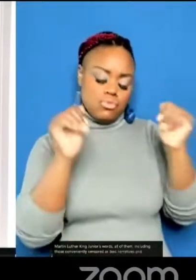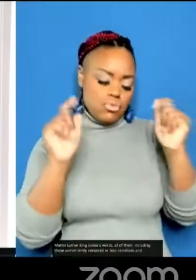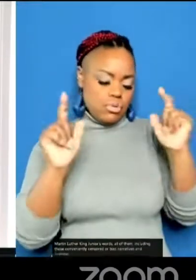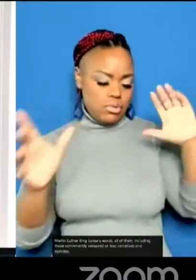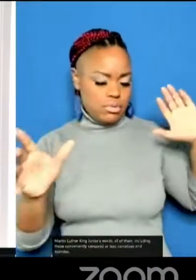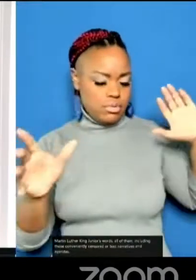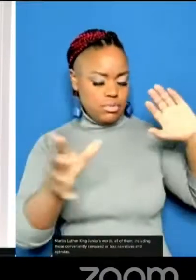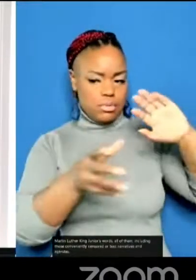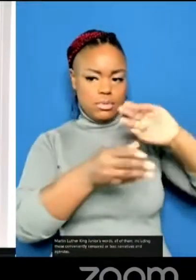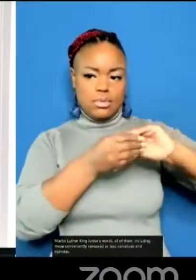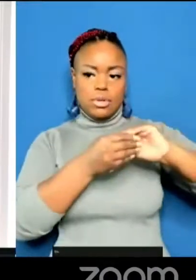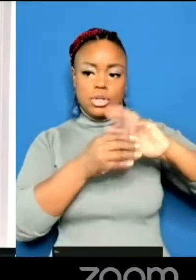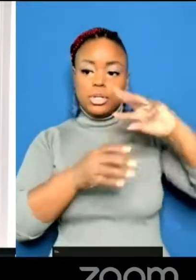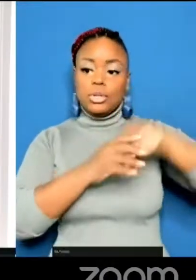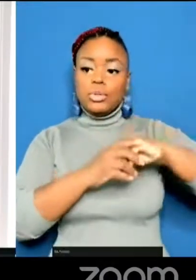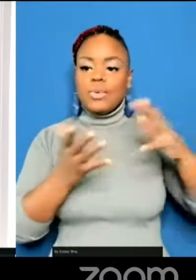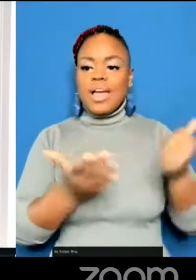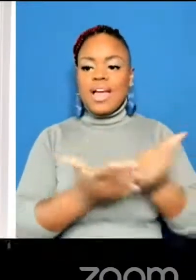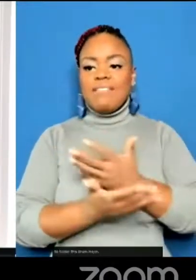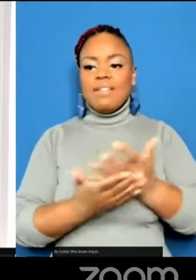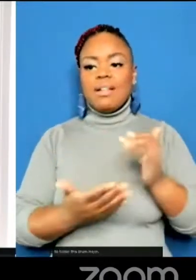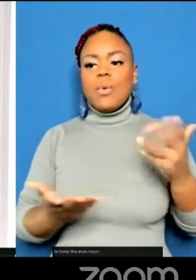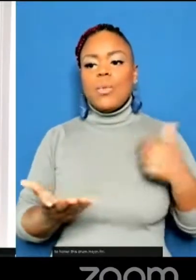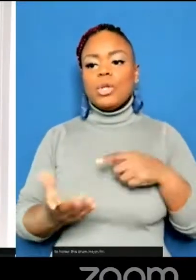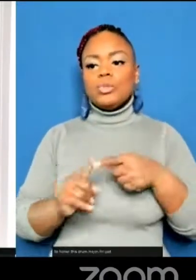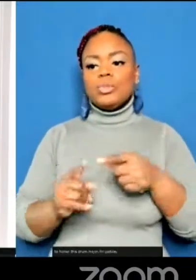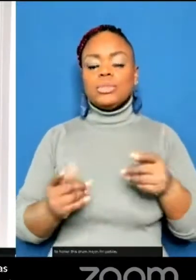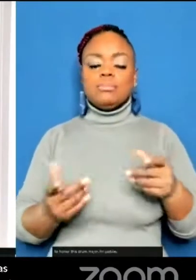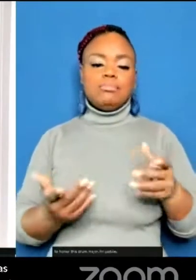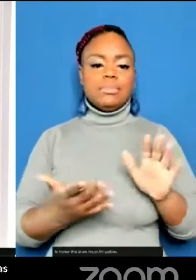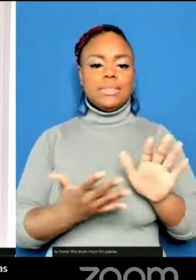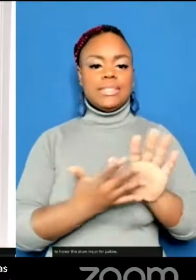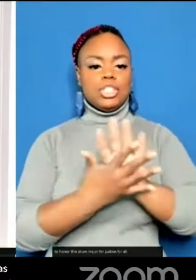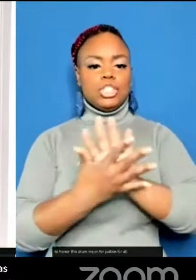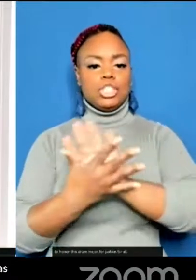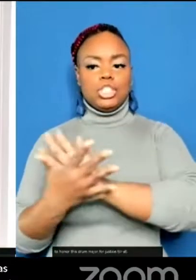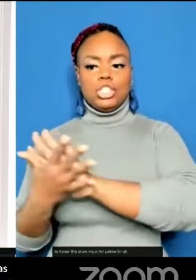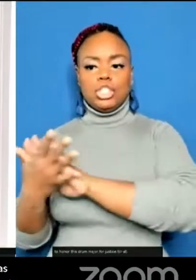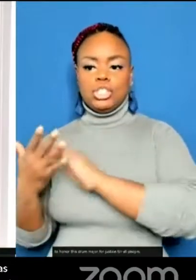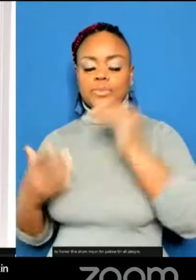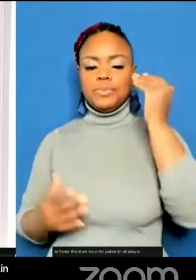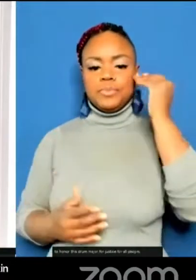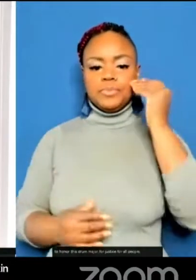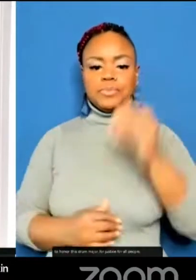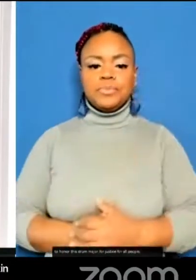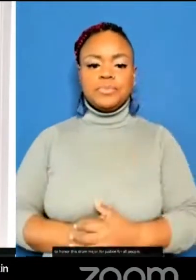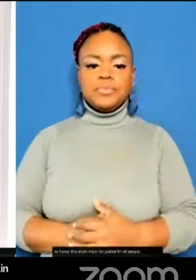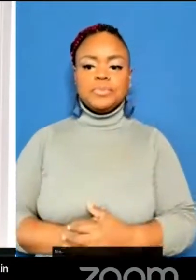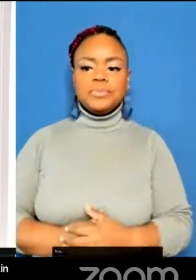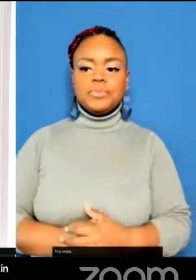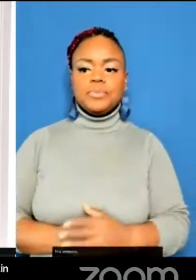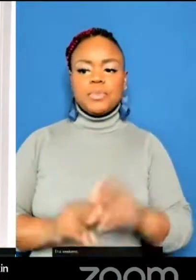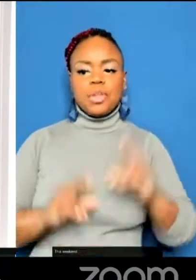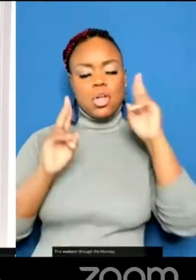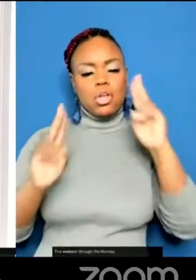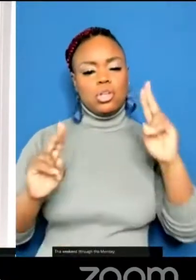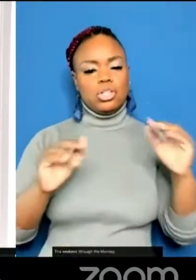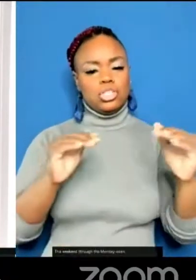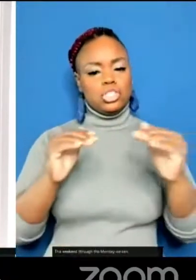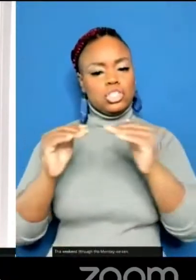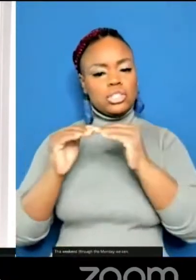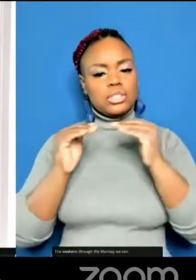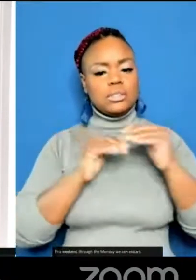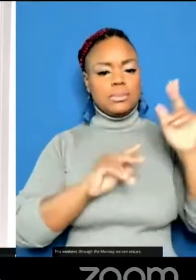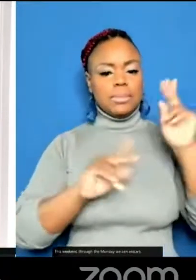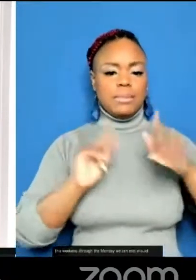to honor this drum major for justice for all people. This weekend through the Monday we can and